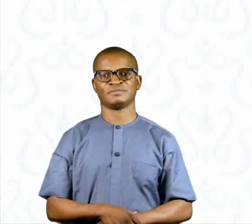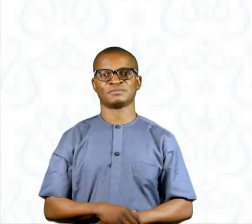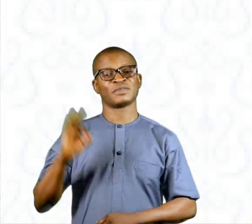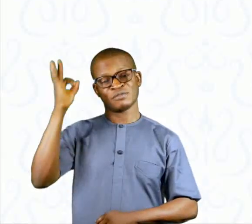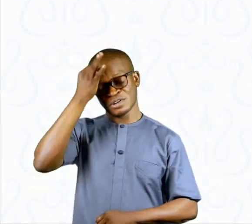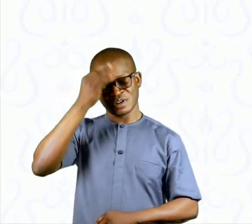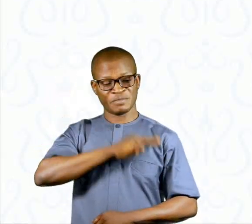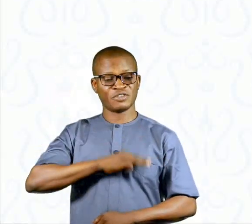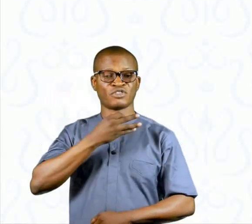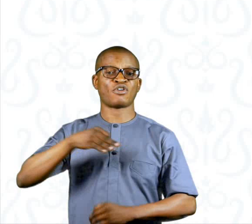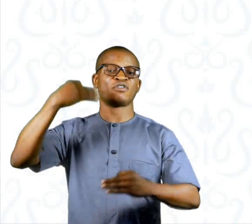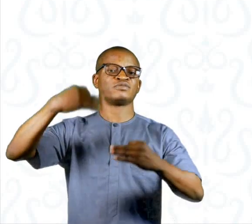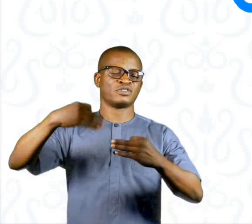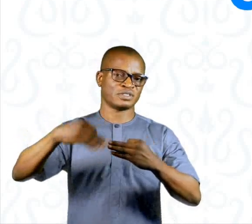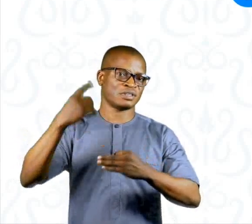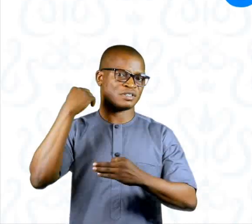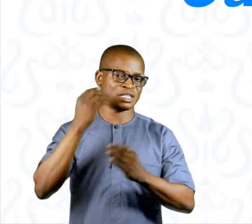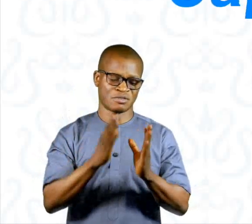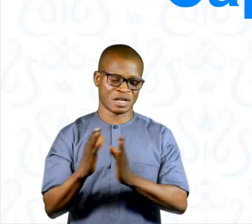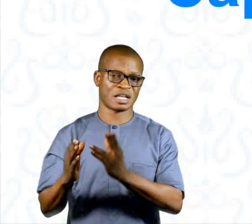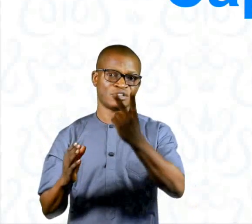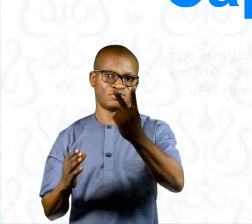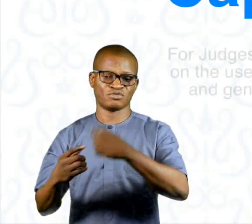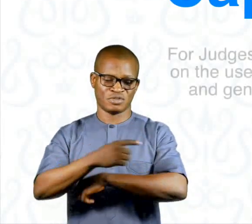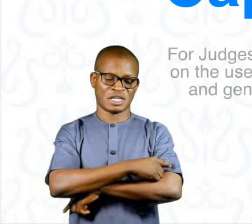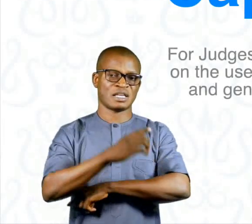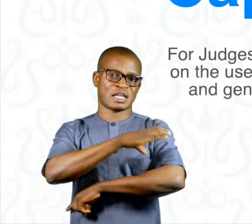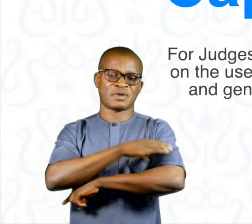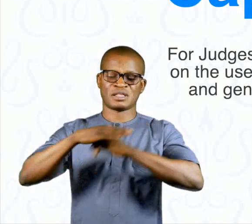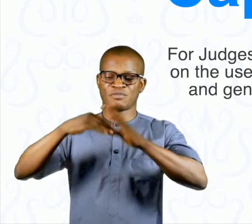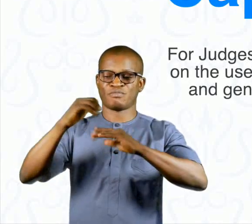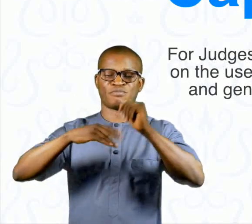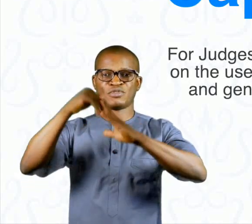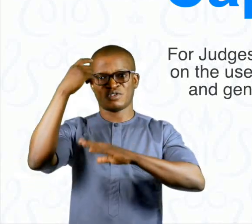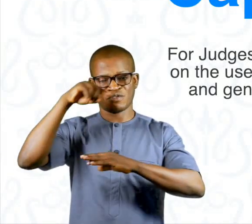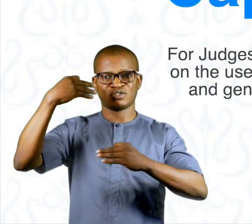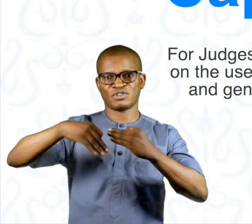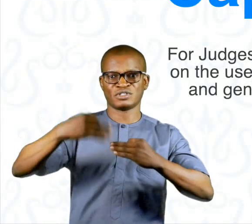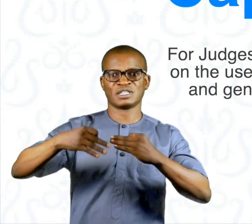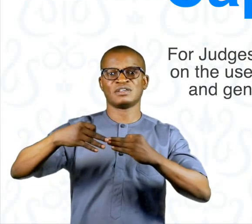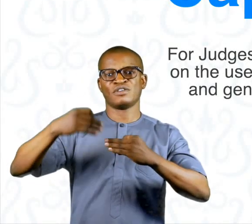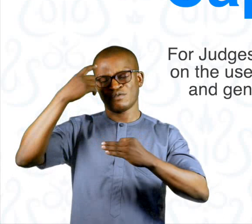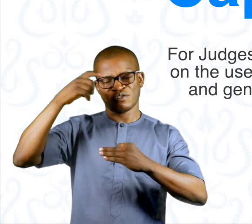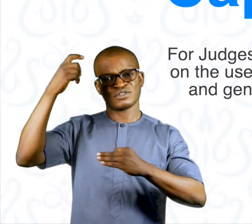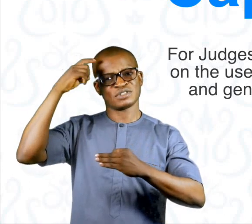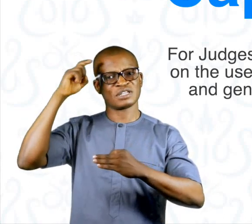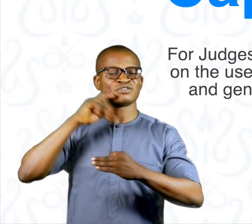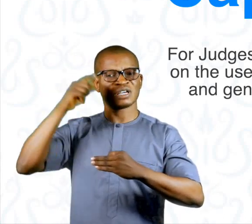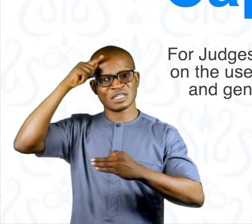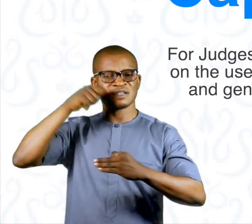The Federal Ministry of Justice recently organized a two-day capacity-building for judges on sexual and gender-based violence